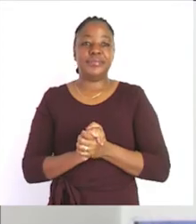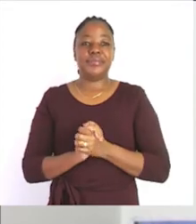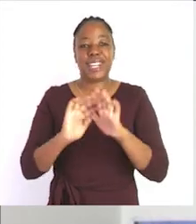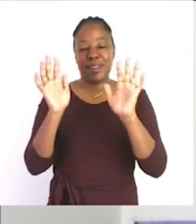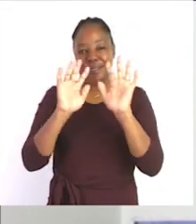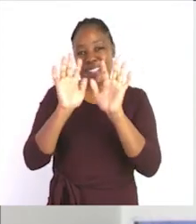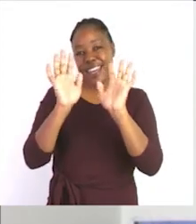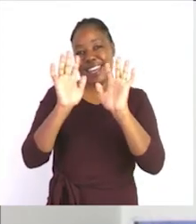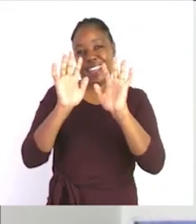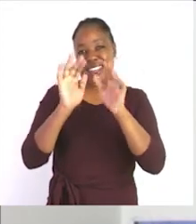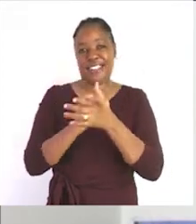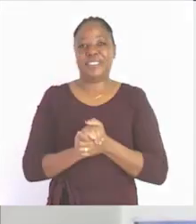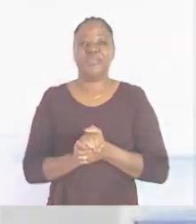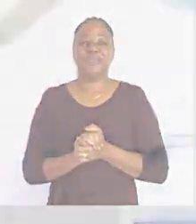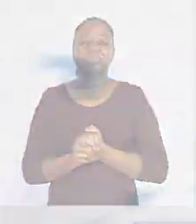goodbye